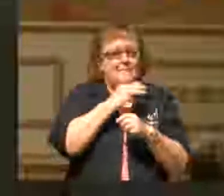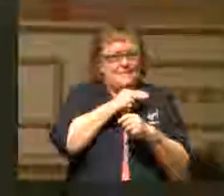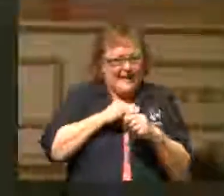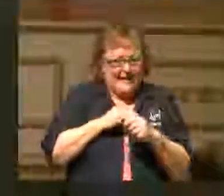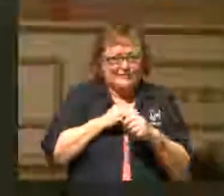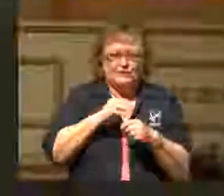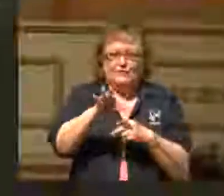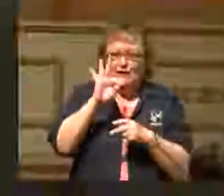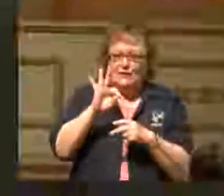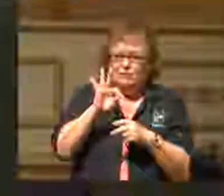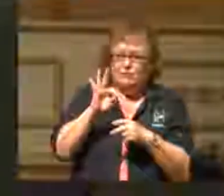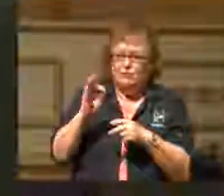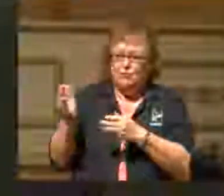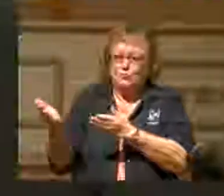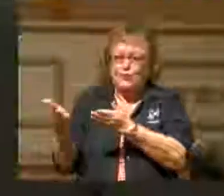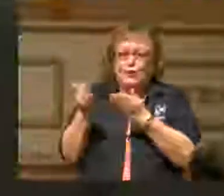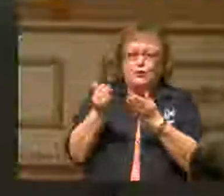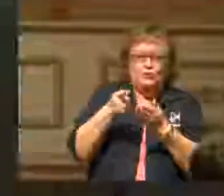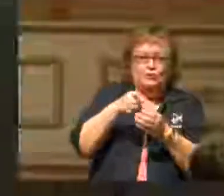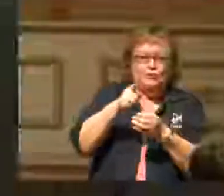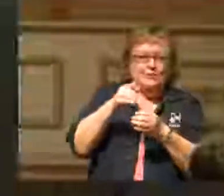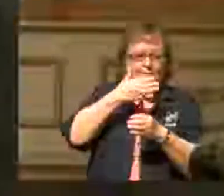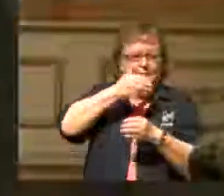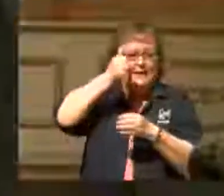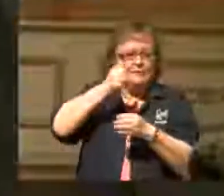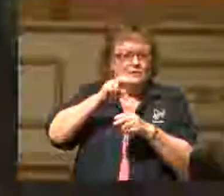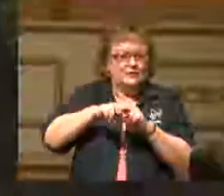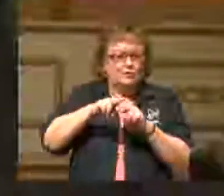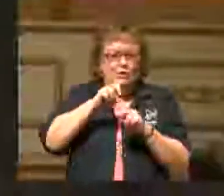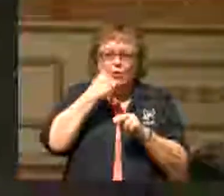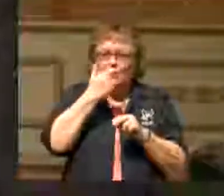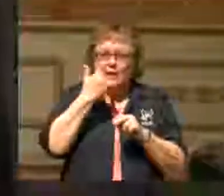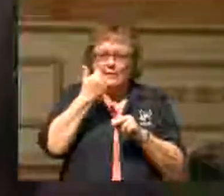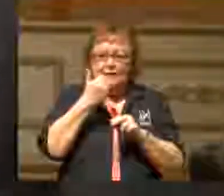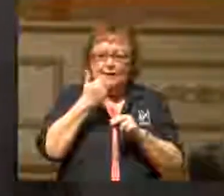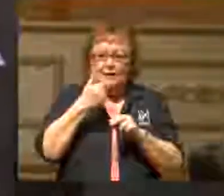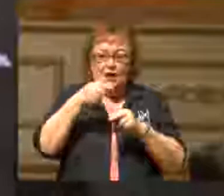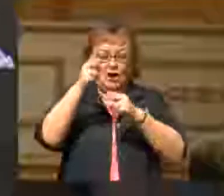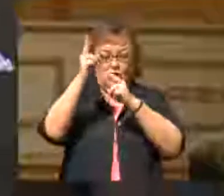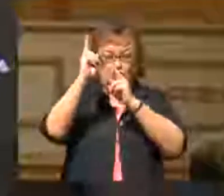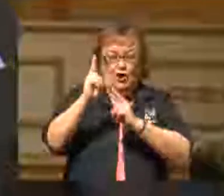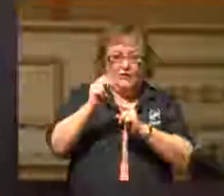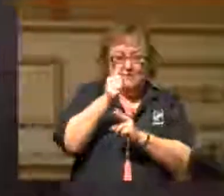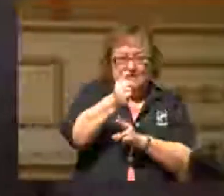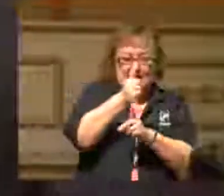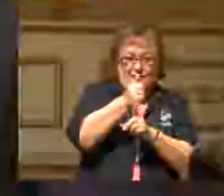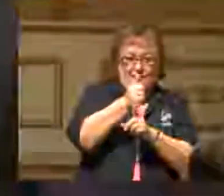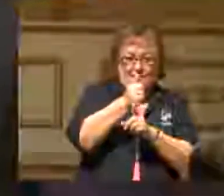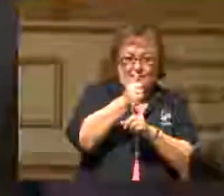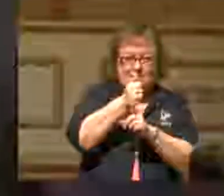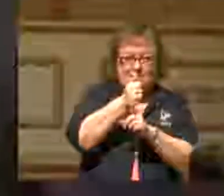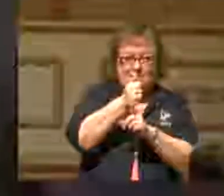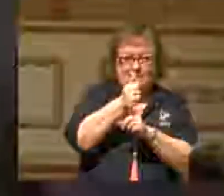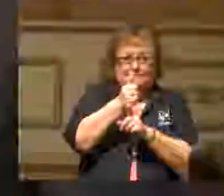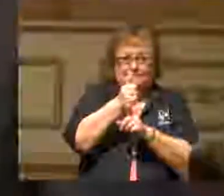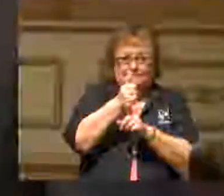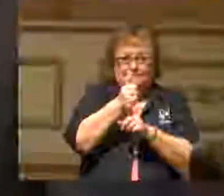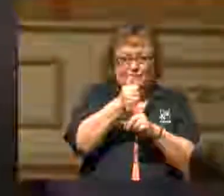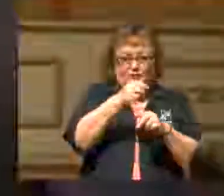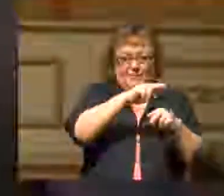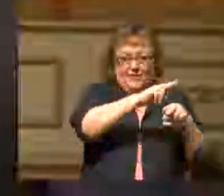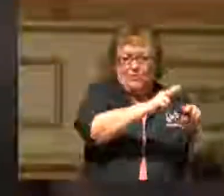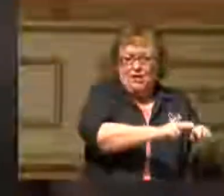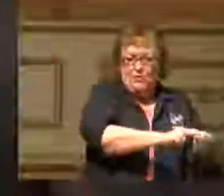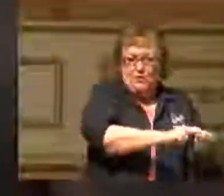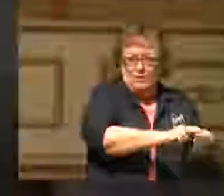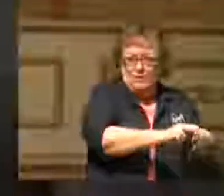the better seats. Whosoever exalted themselves shall be abased. But if you humble yourself, you'll be exalted.